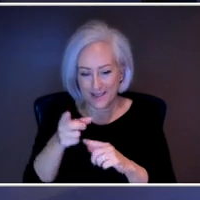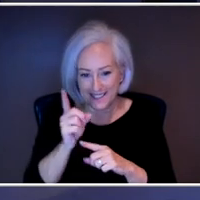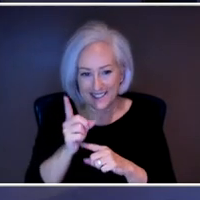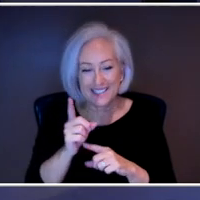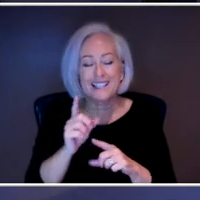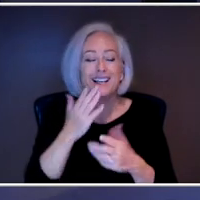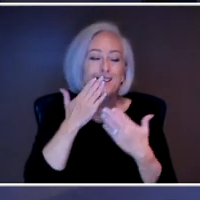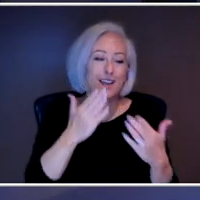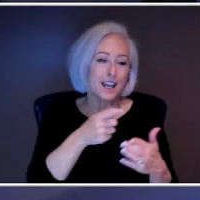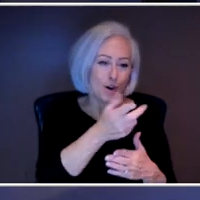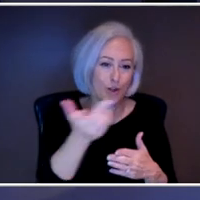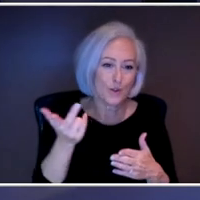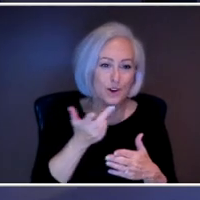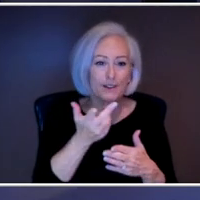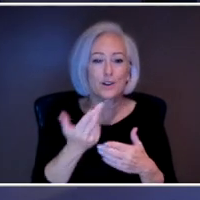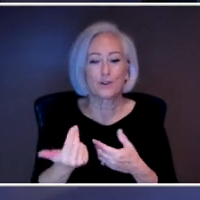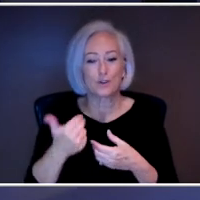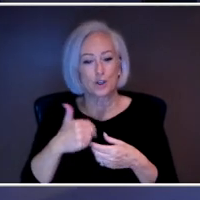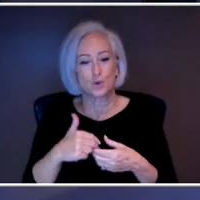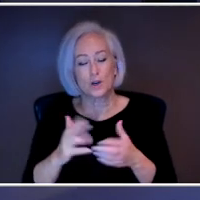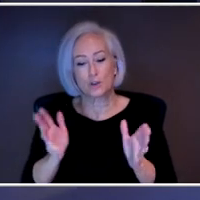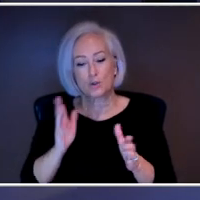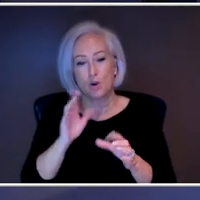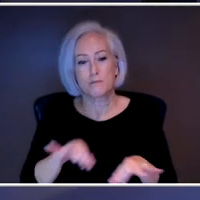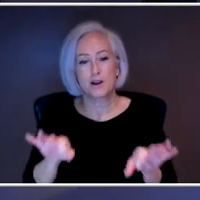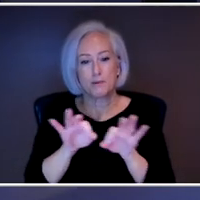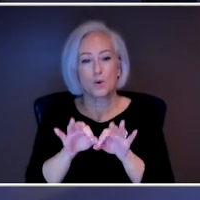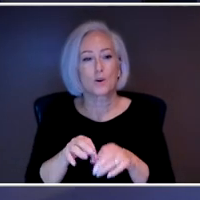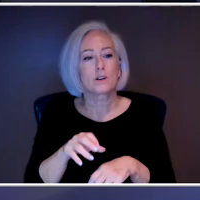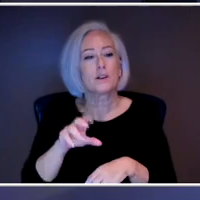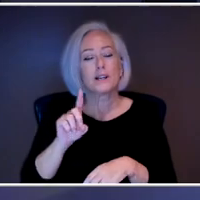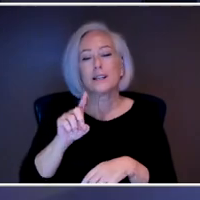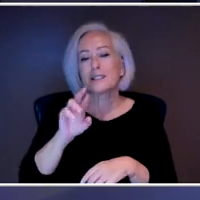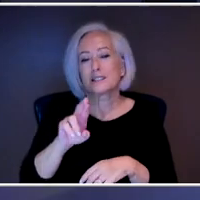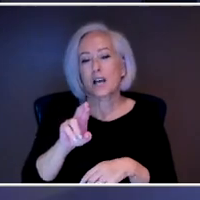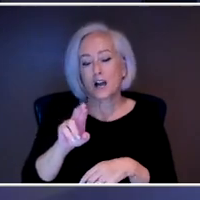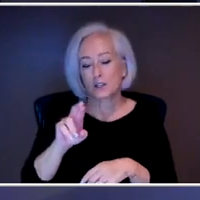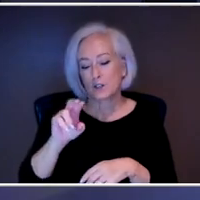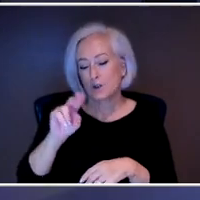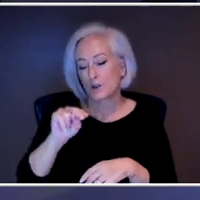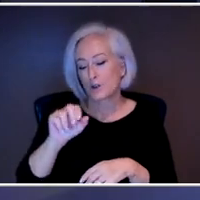to talk about something so important. Dr. Walnick, what's the biggest takeaway for somebody listening today?